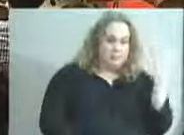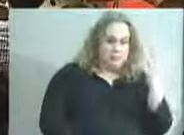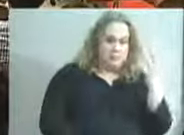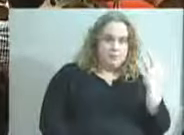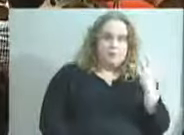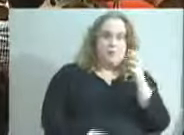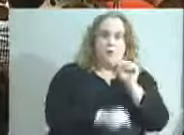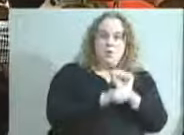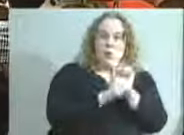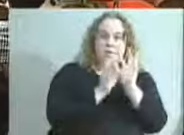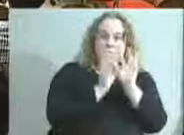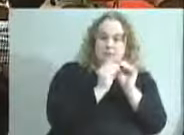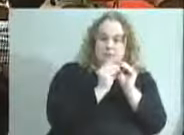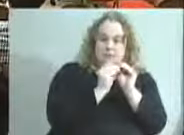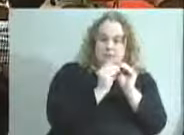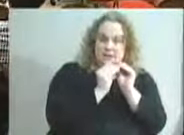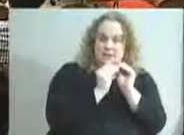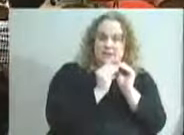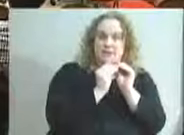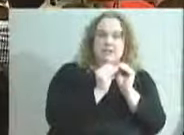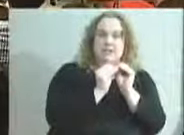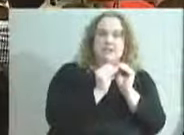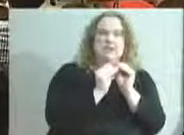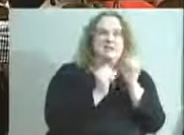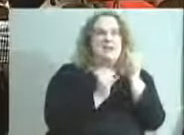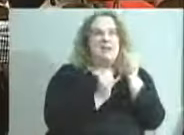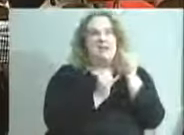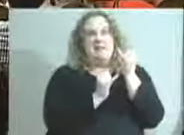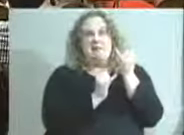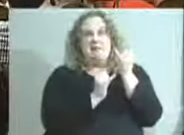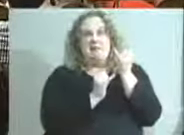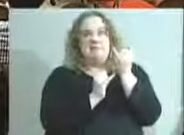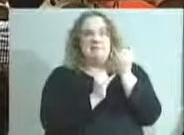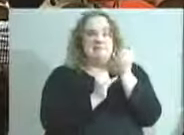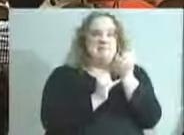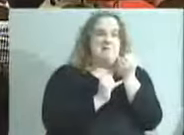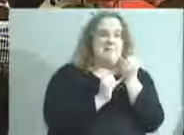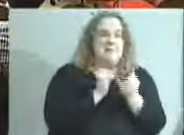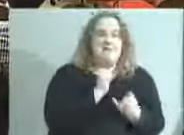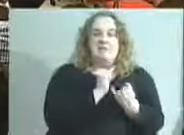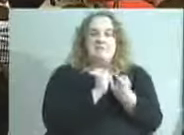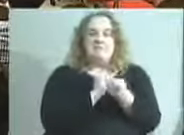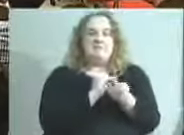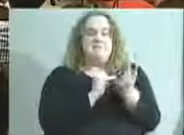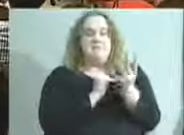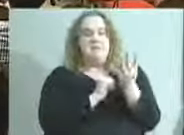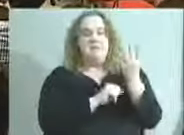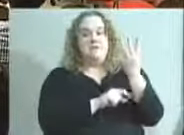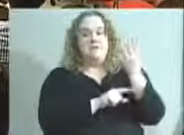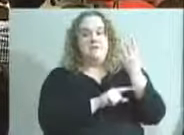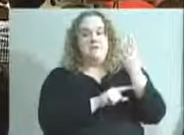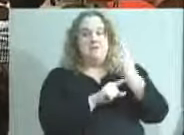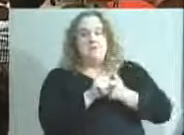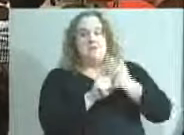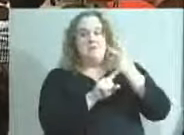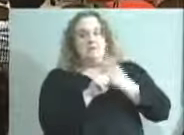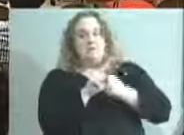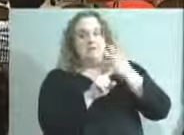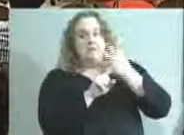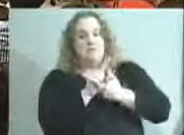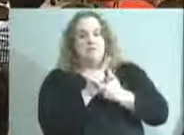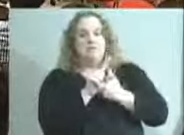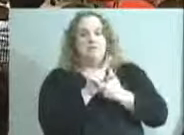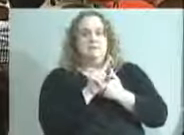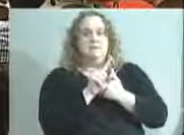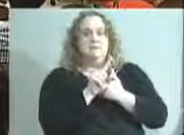work sessions that we've been having, I mean, the last, certainly the last, you know, four or five of them have